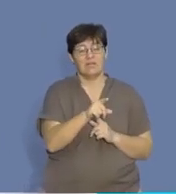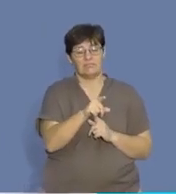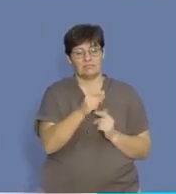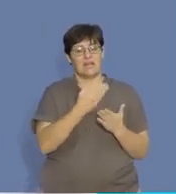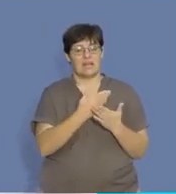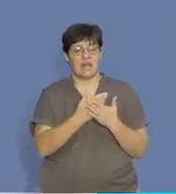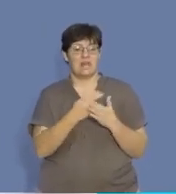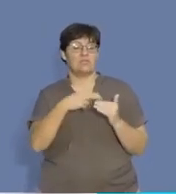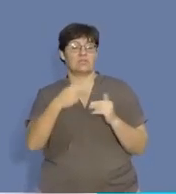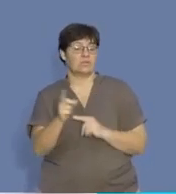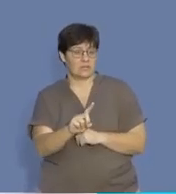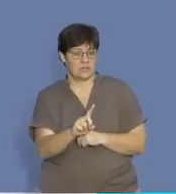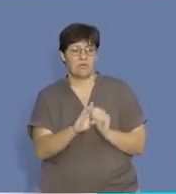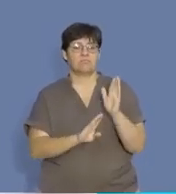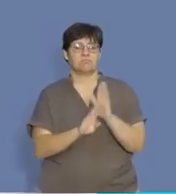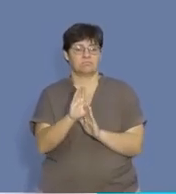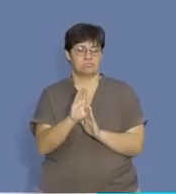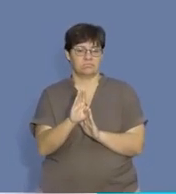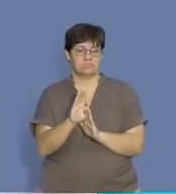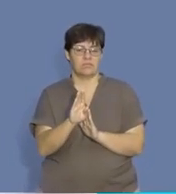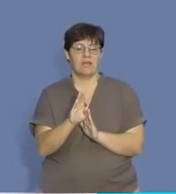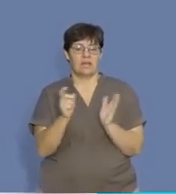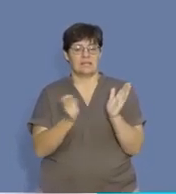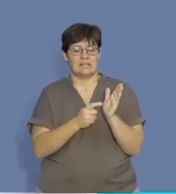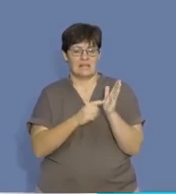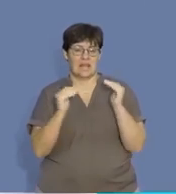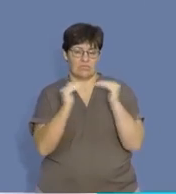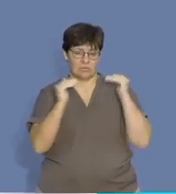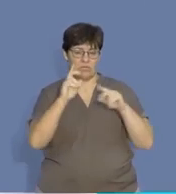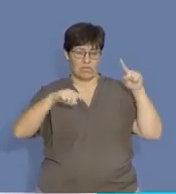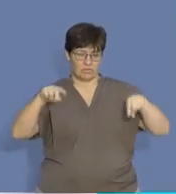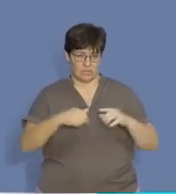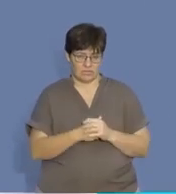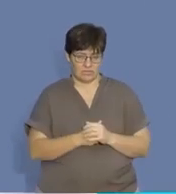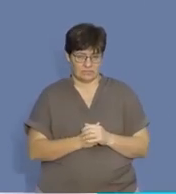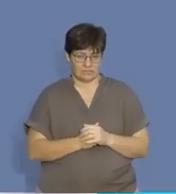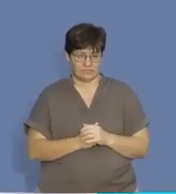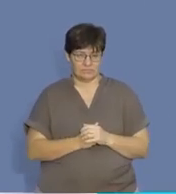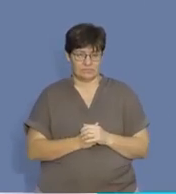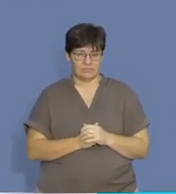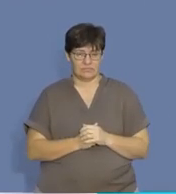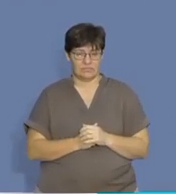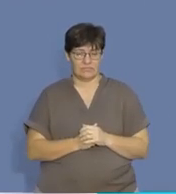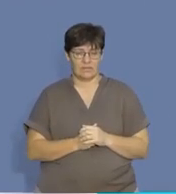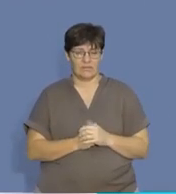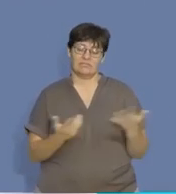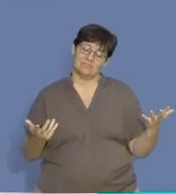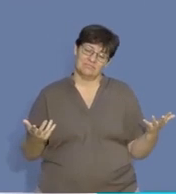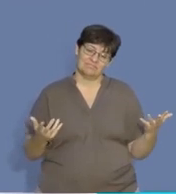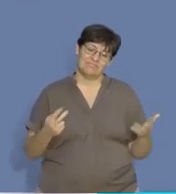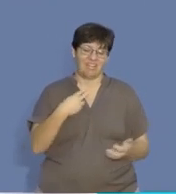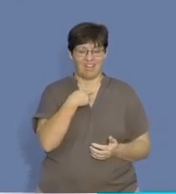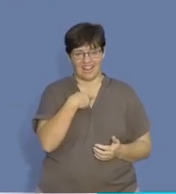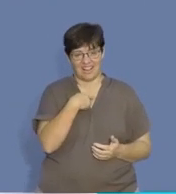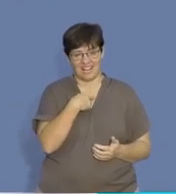business, this could also result in an improvement in the debt equity ratio. Okay, right